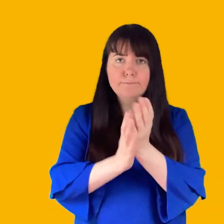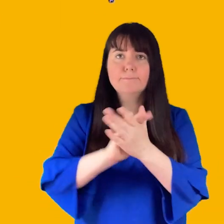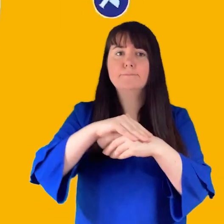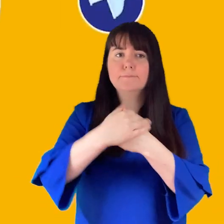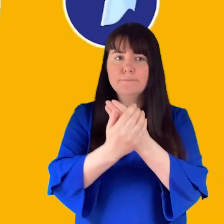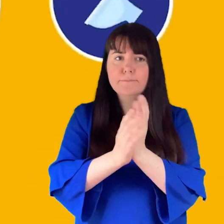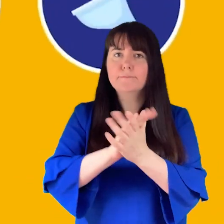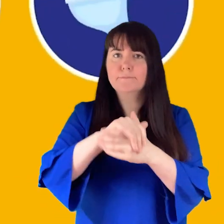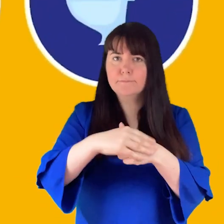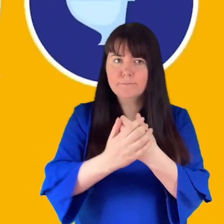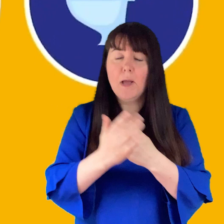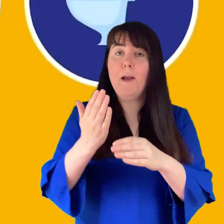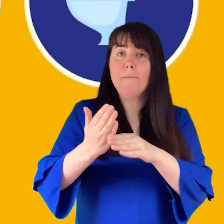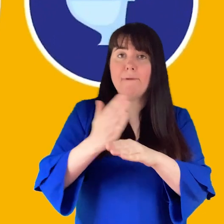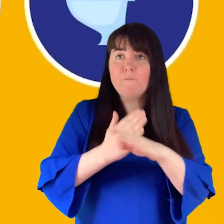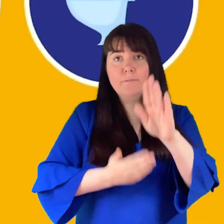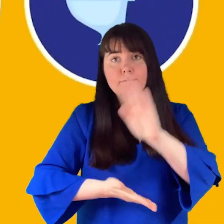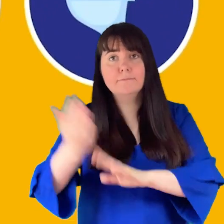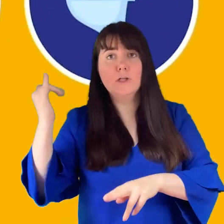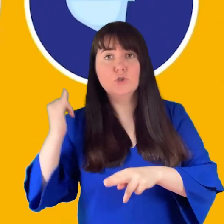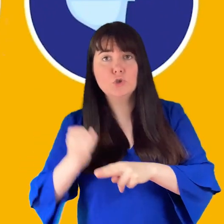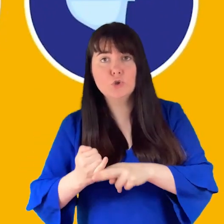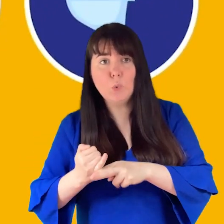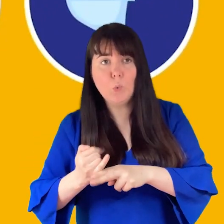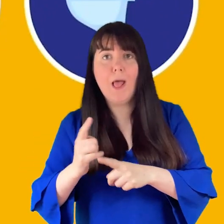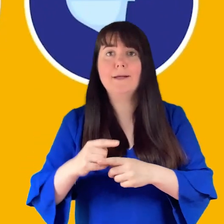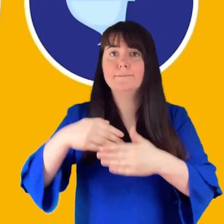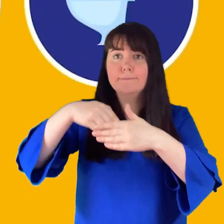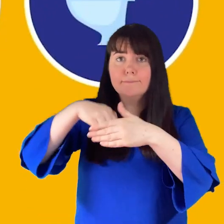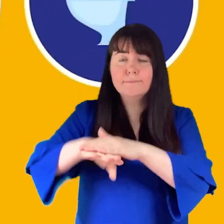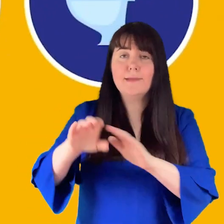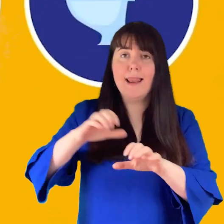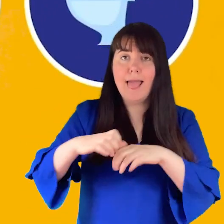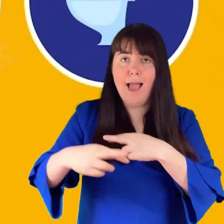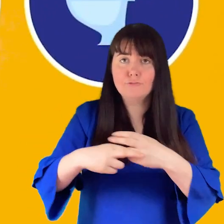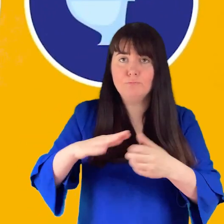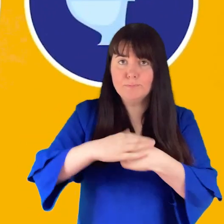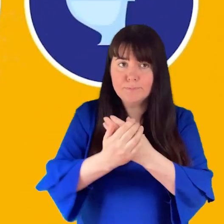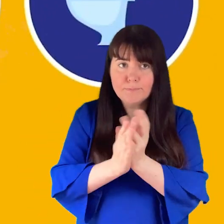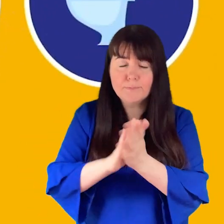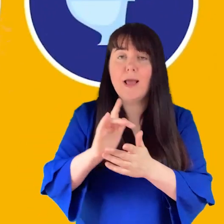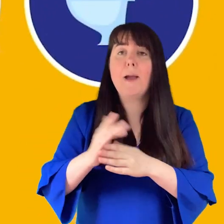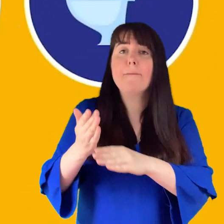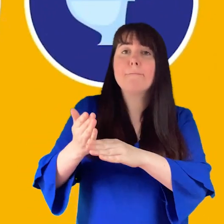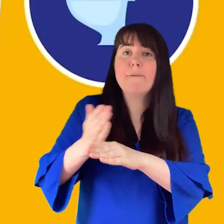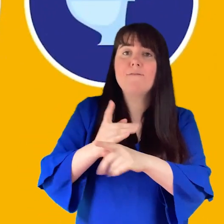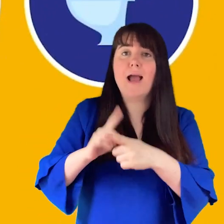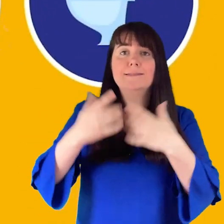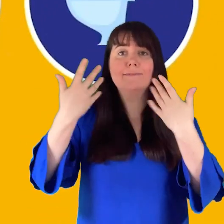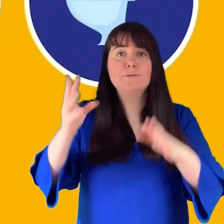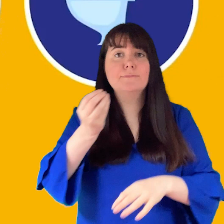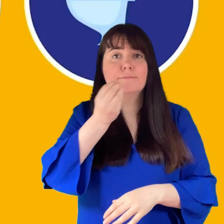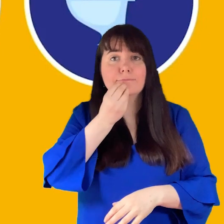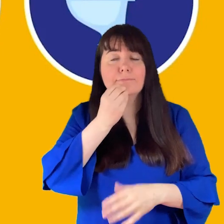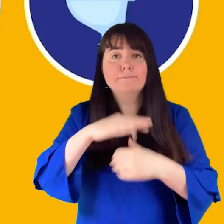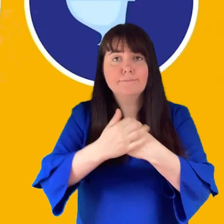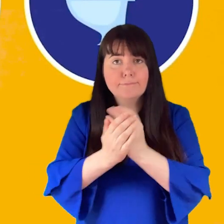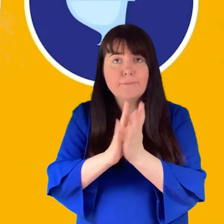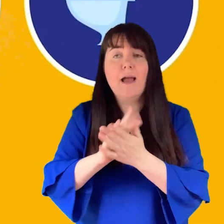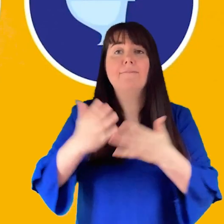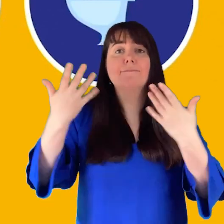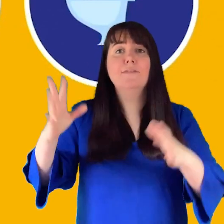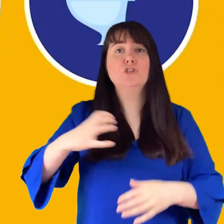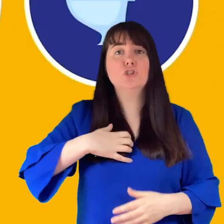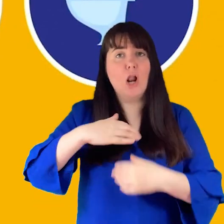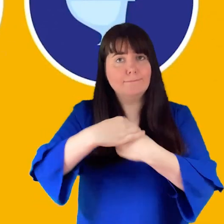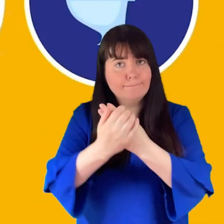wash or sanitise your hands through the day. But especially before you leave for school, when you get to your